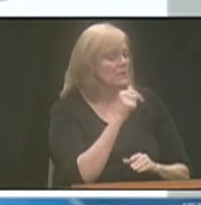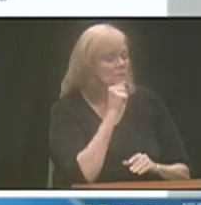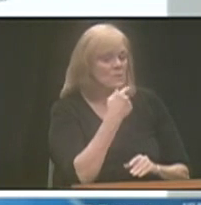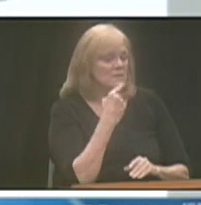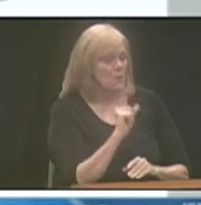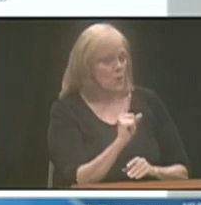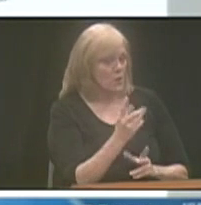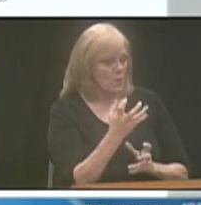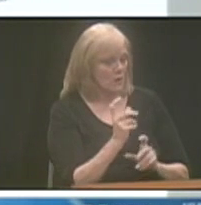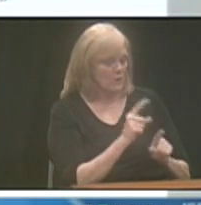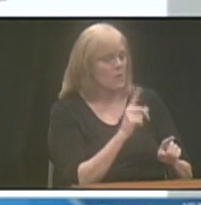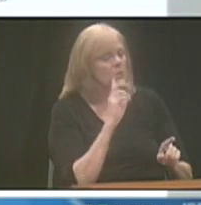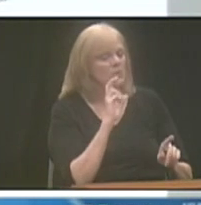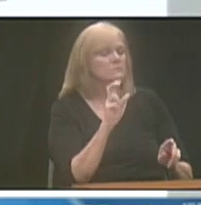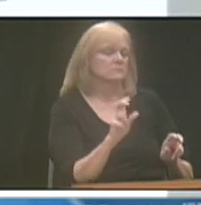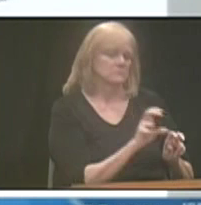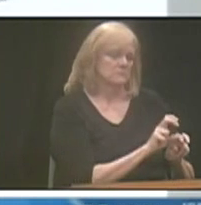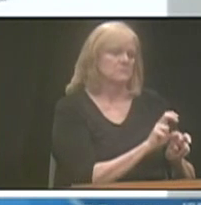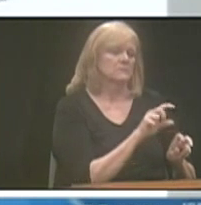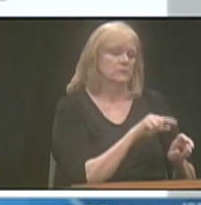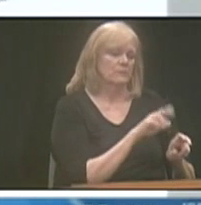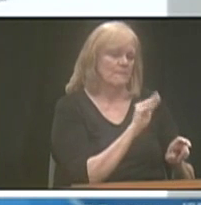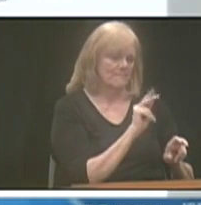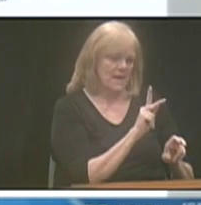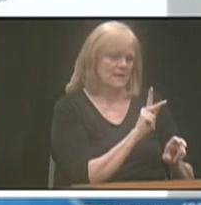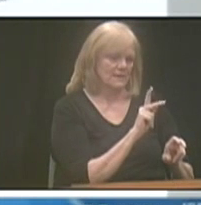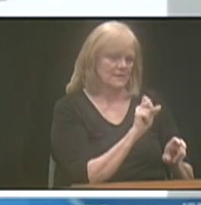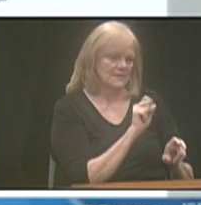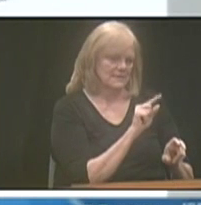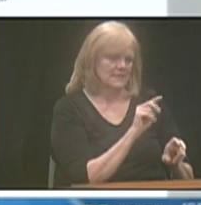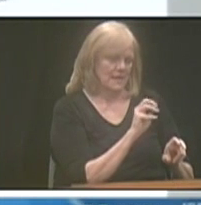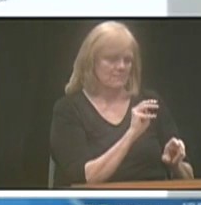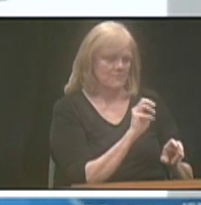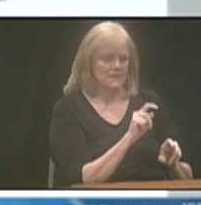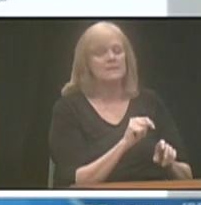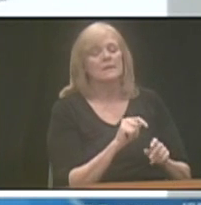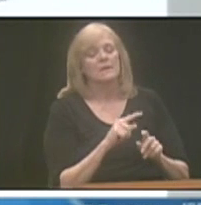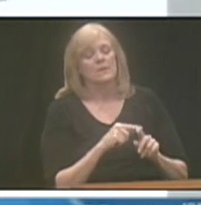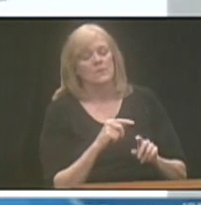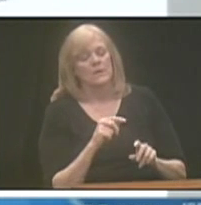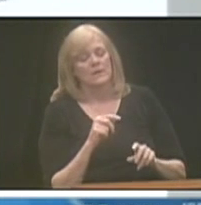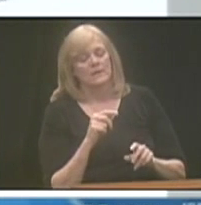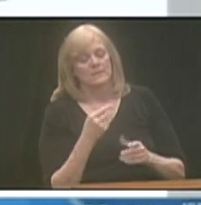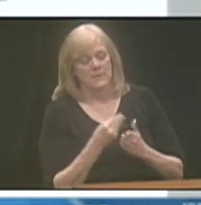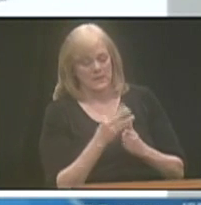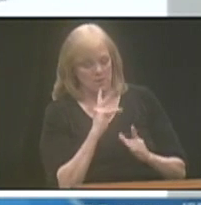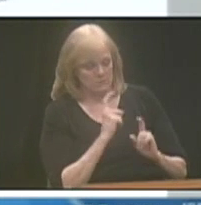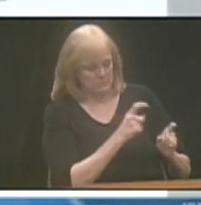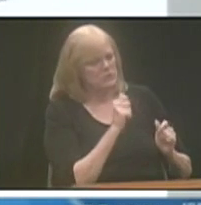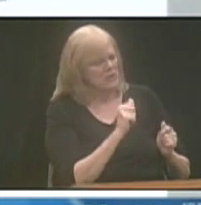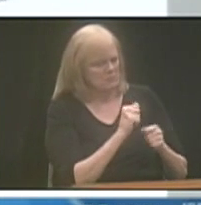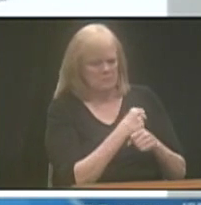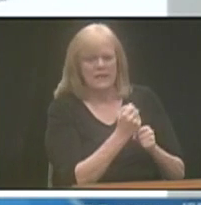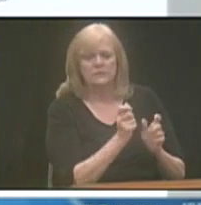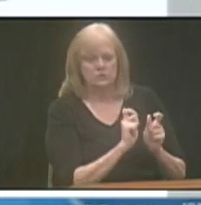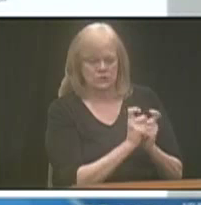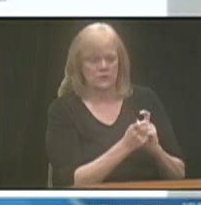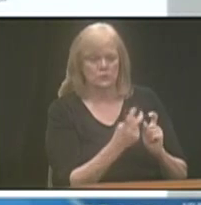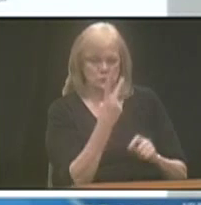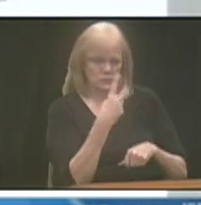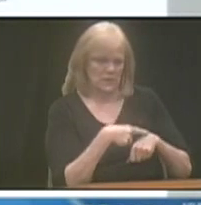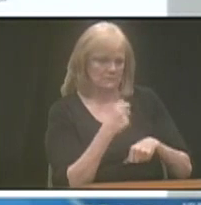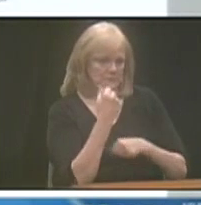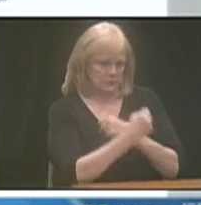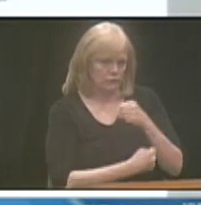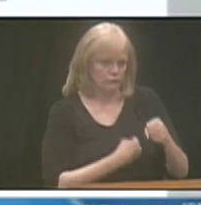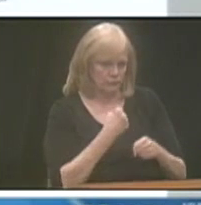allocate it, it will default to bank savings. Once the funds are allocated to an investment option, you can make changes twice per calendar